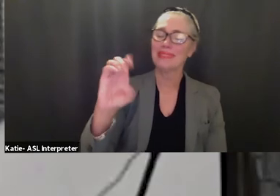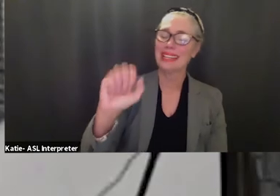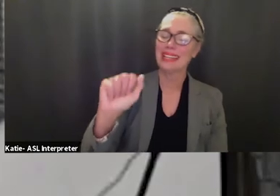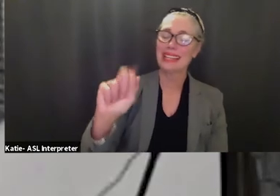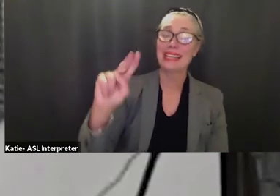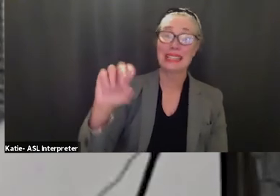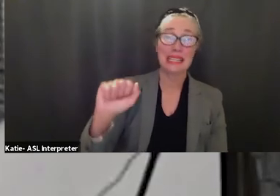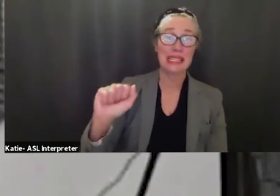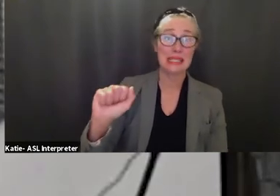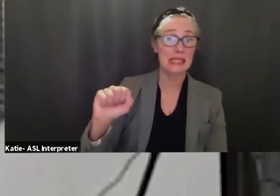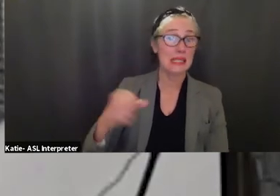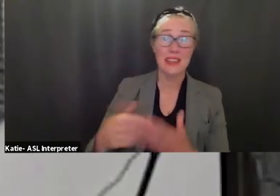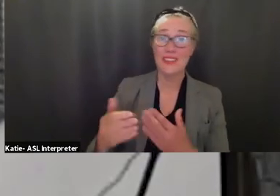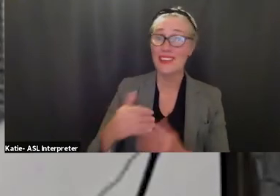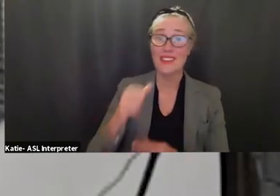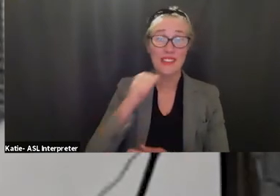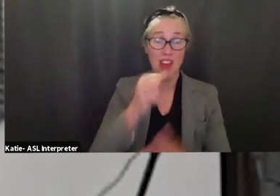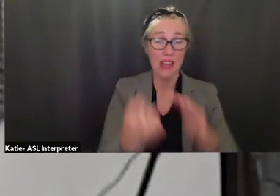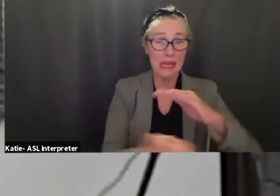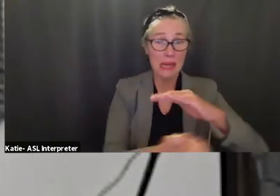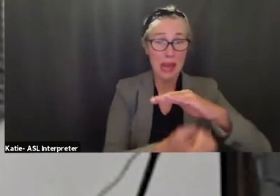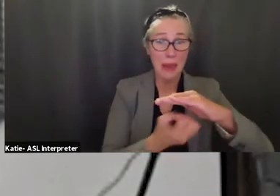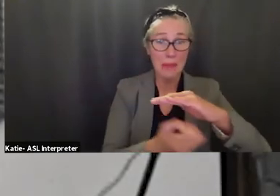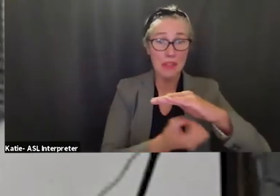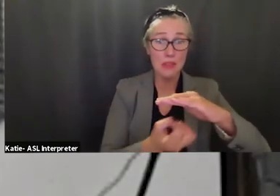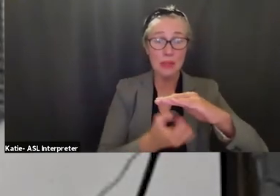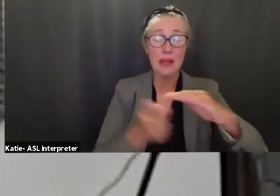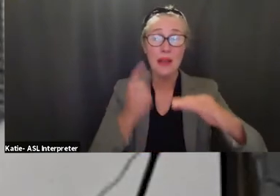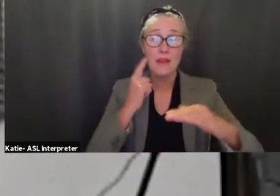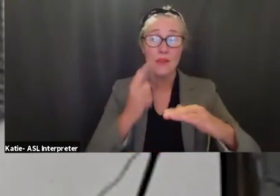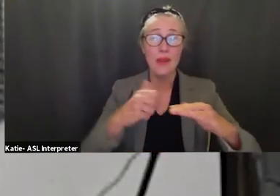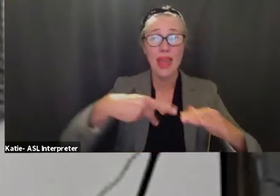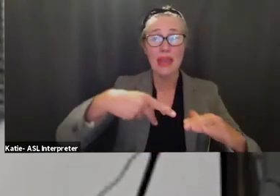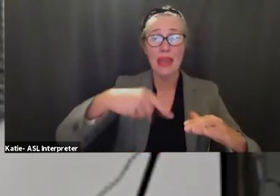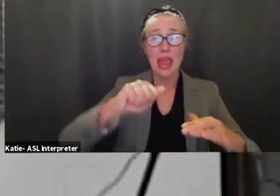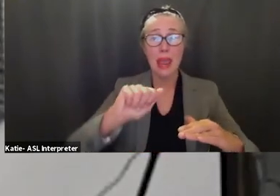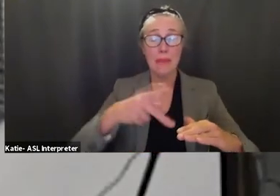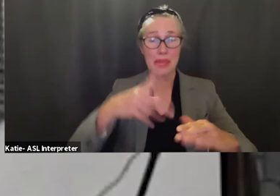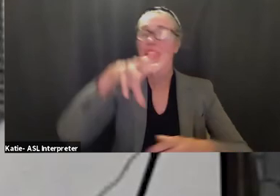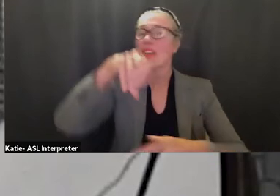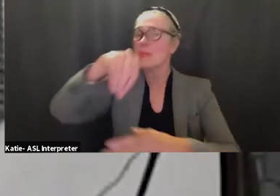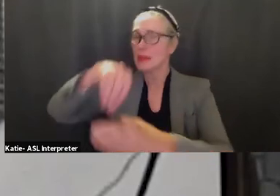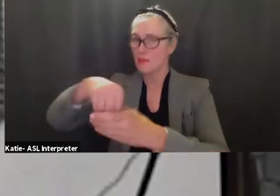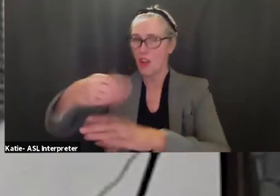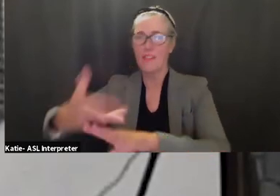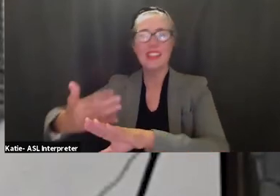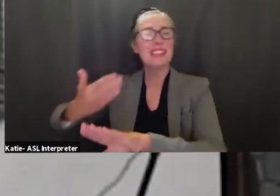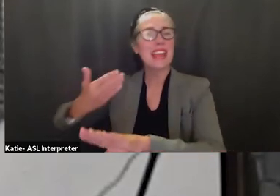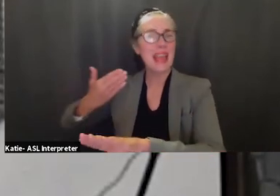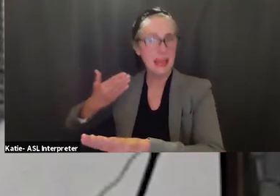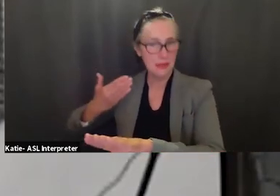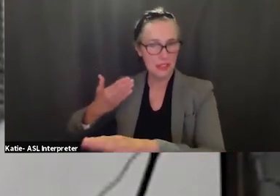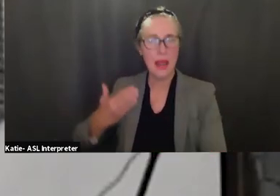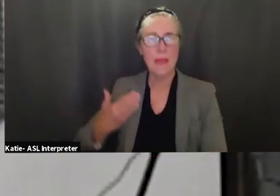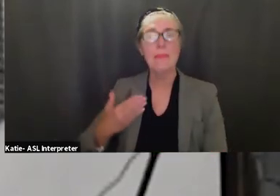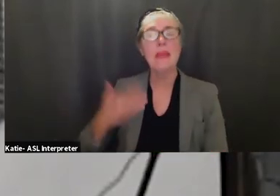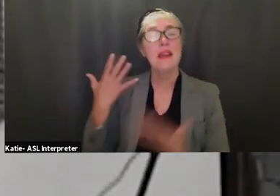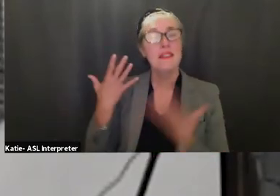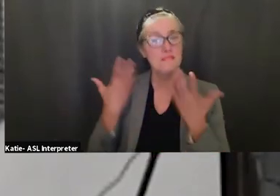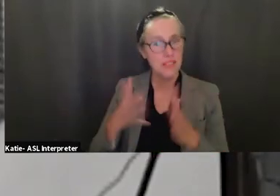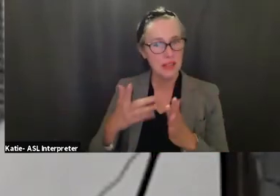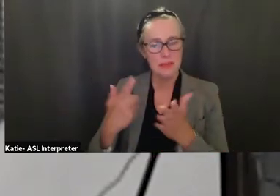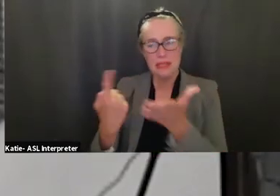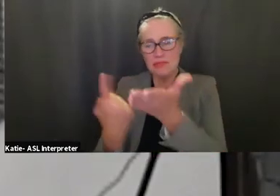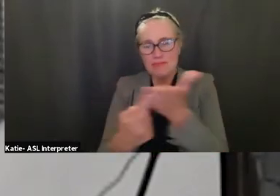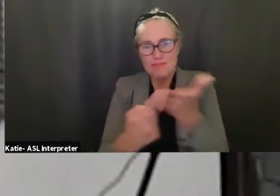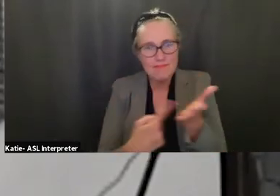the work group and the elementary aps um had been part of this ahead of time been dialoguing many